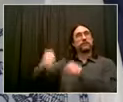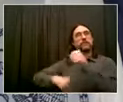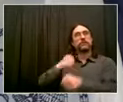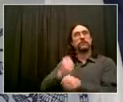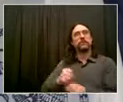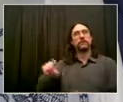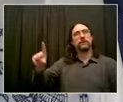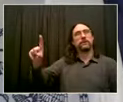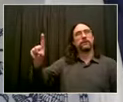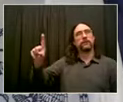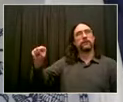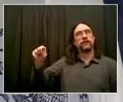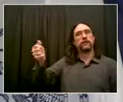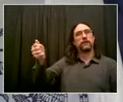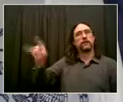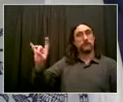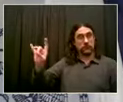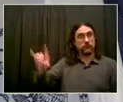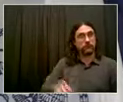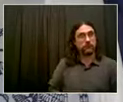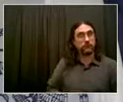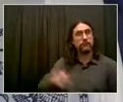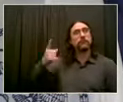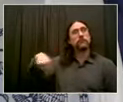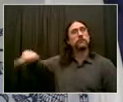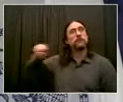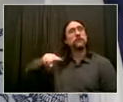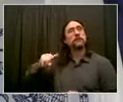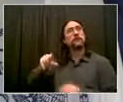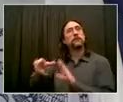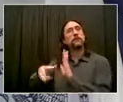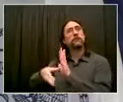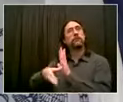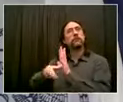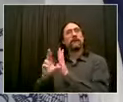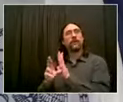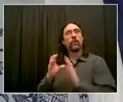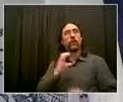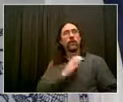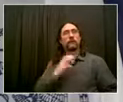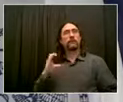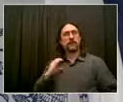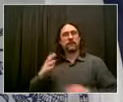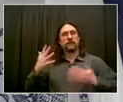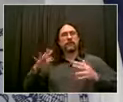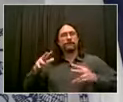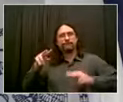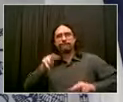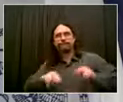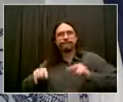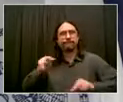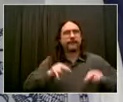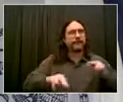statue at Columbus Circle and also to commission a monument